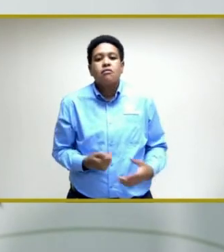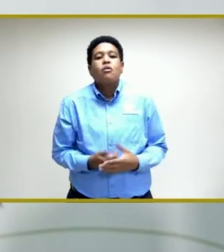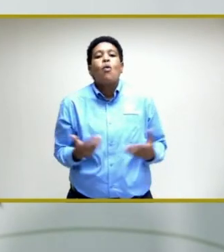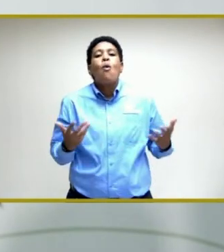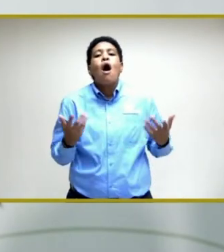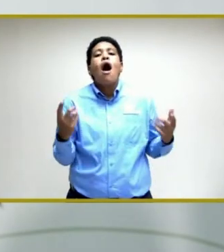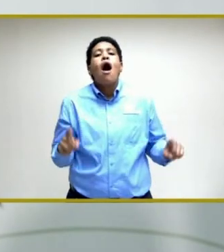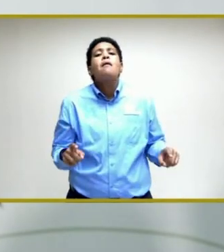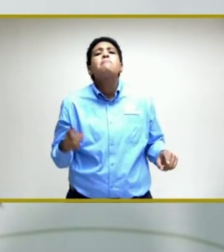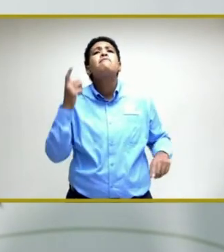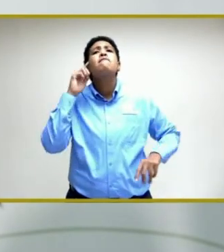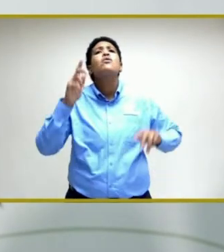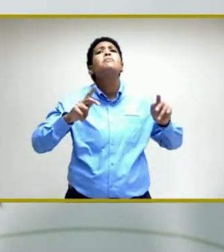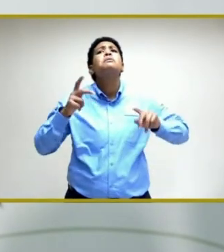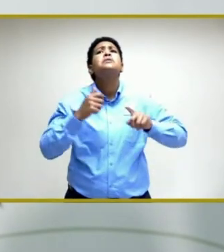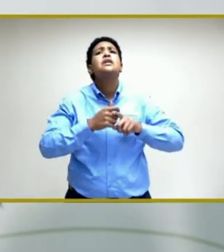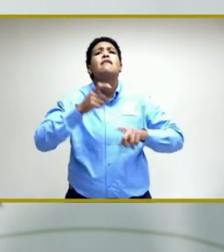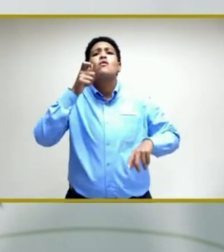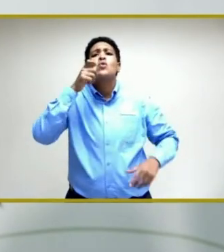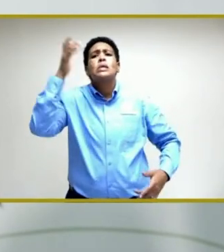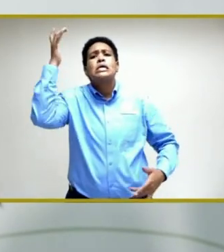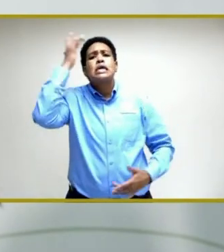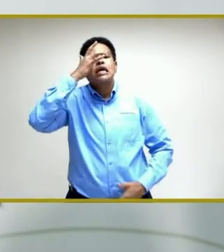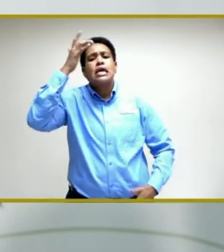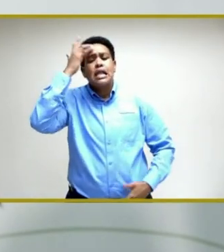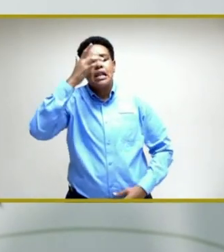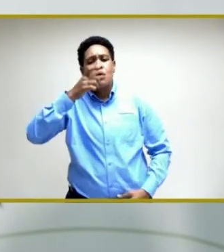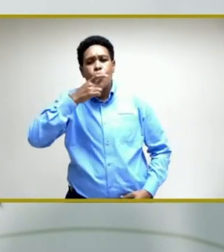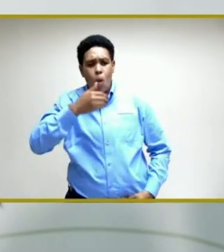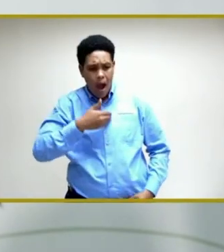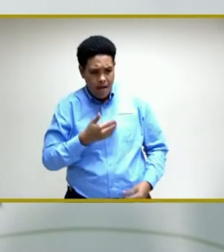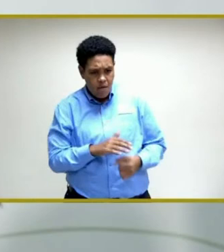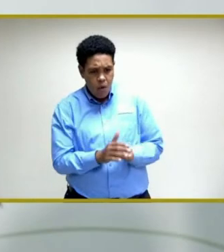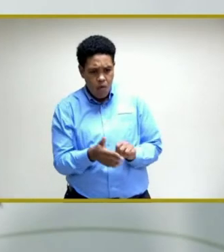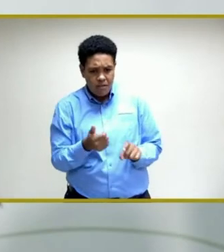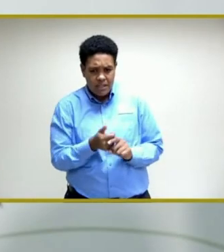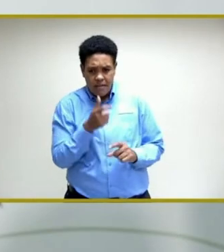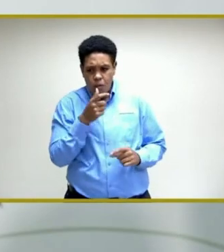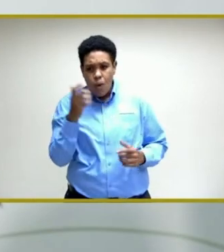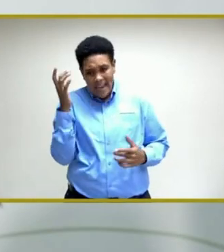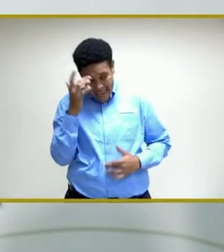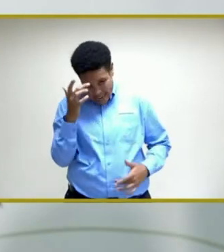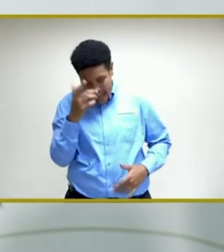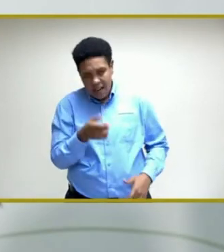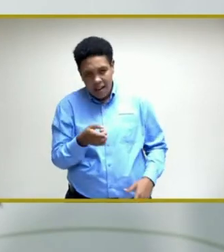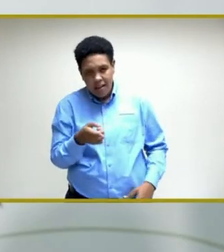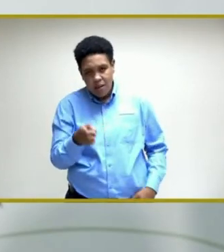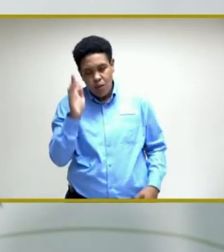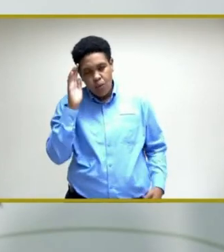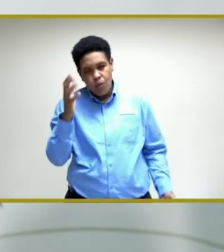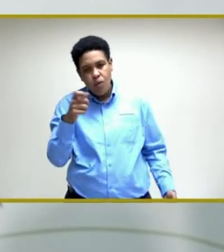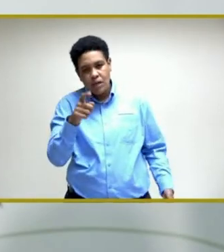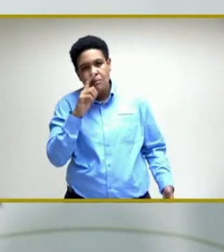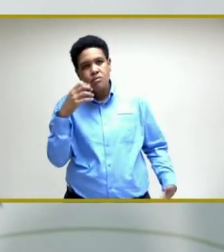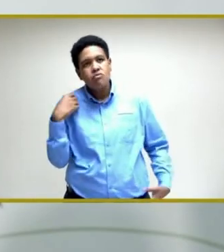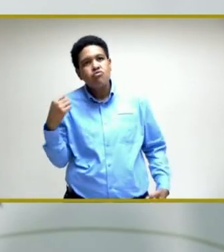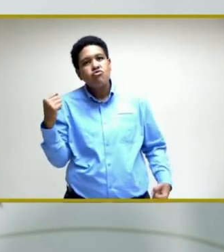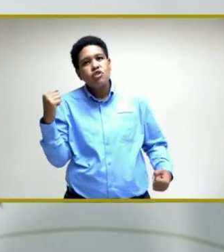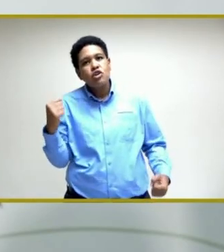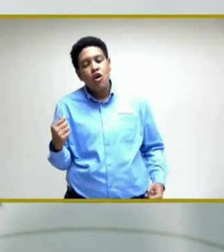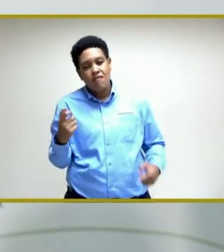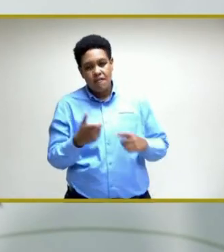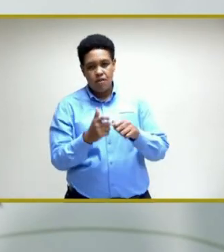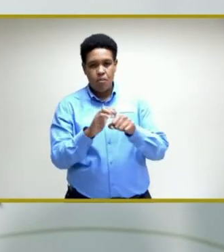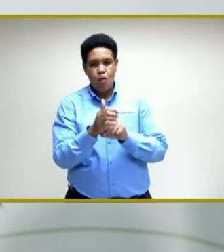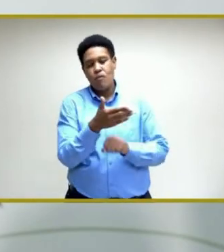happens though is that for persons who are ill, who have COVID, who are ill, then you would want them to recover from that